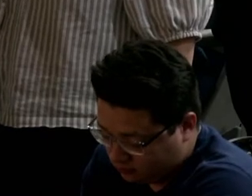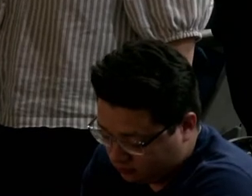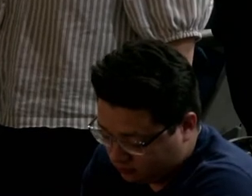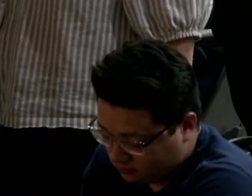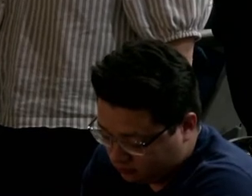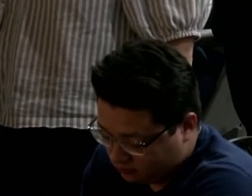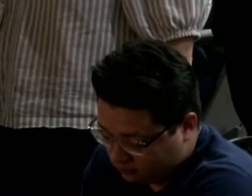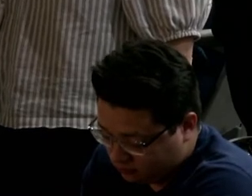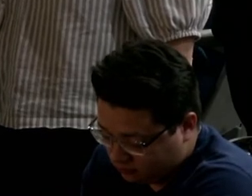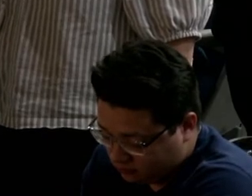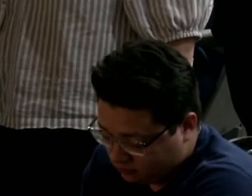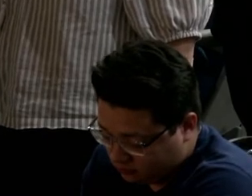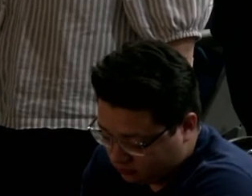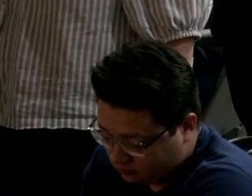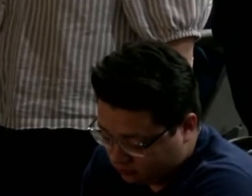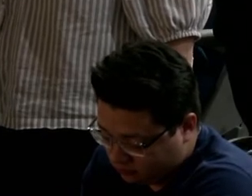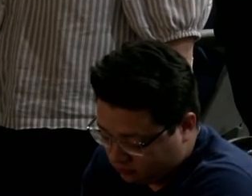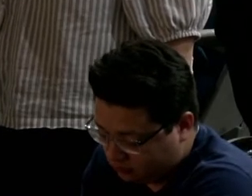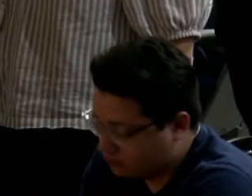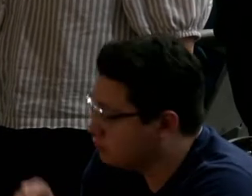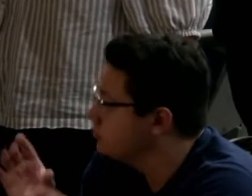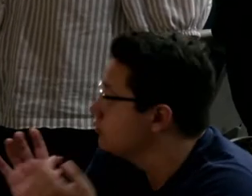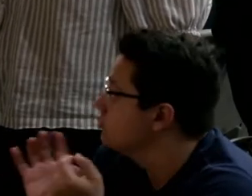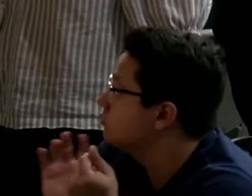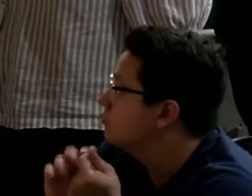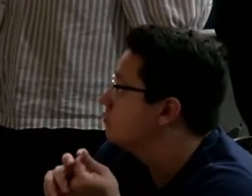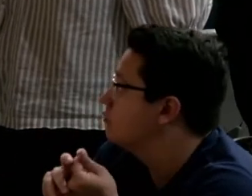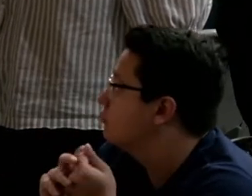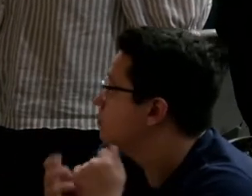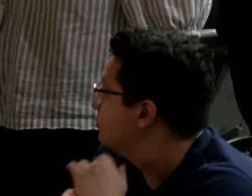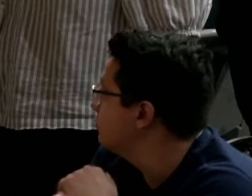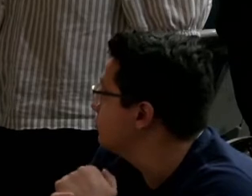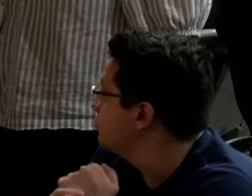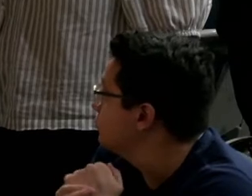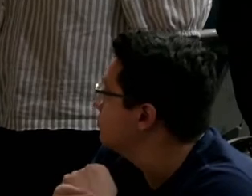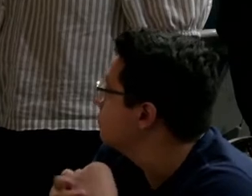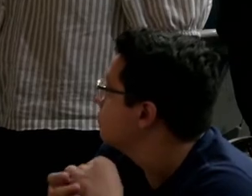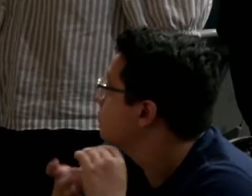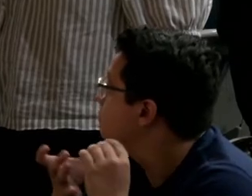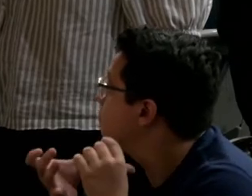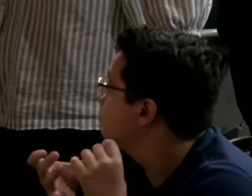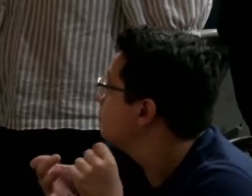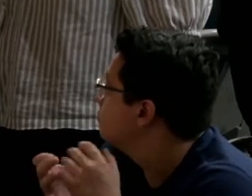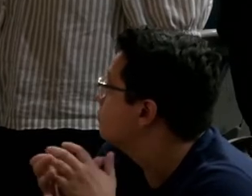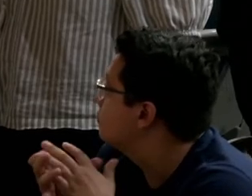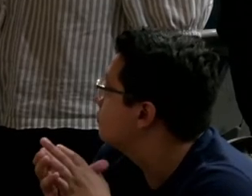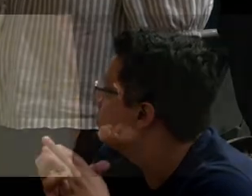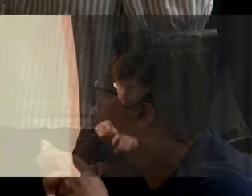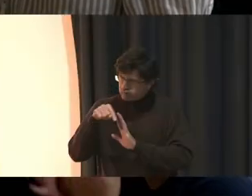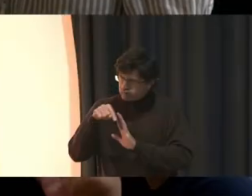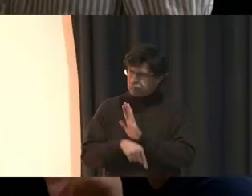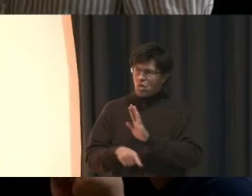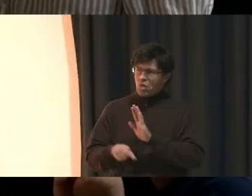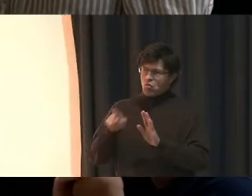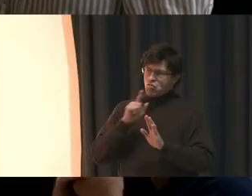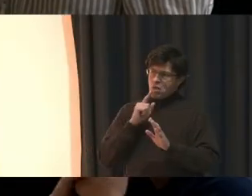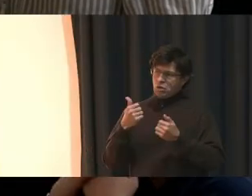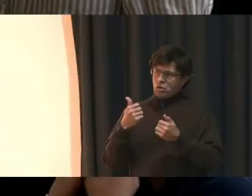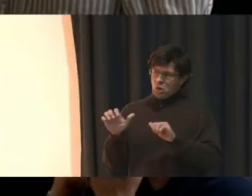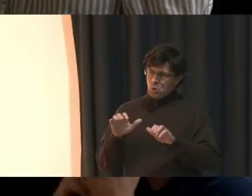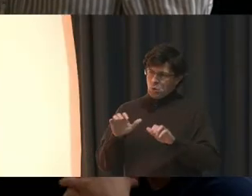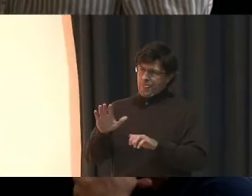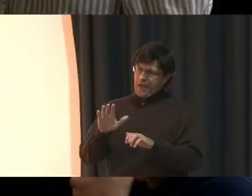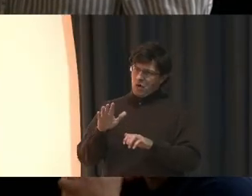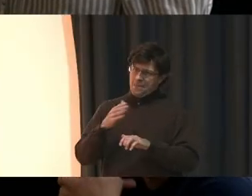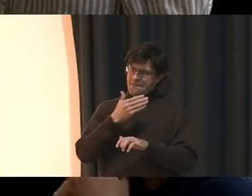Dr. Taylor jumped into action. I mean, it was questioning. It was all kind of stuff, you know. They really tried to do their due